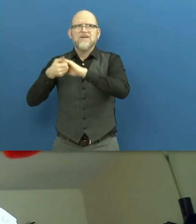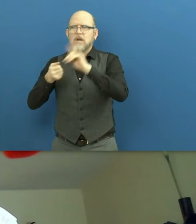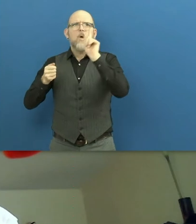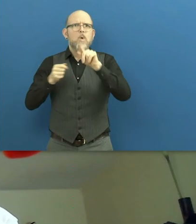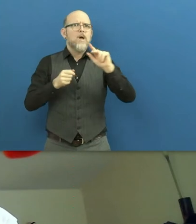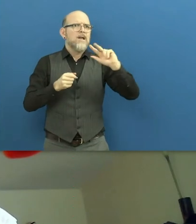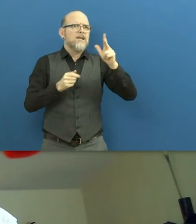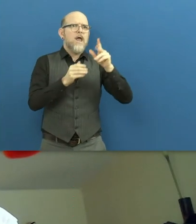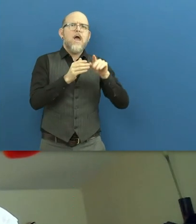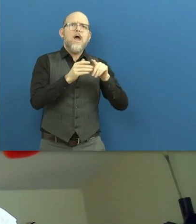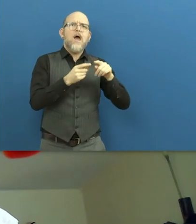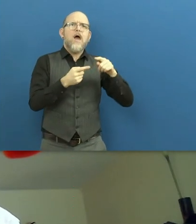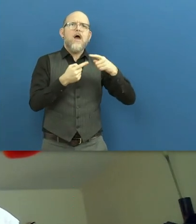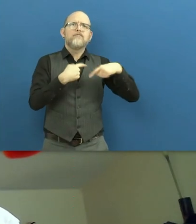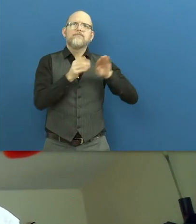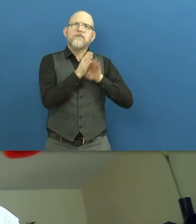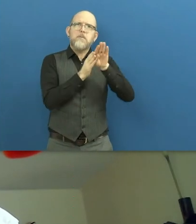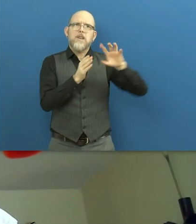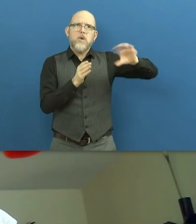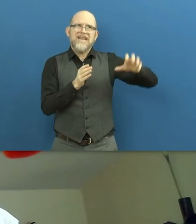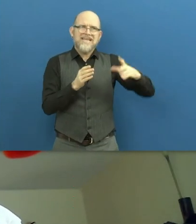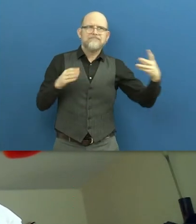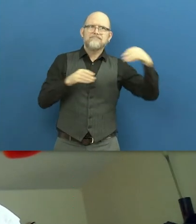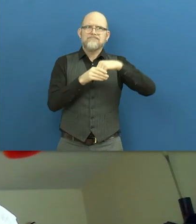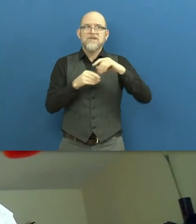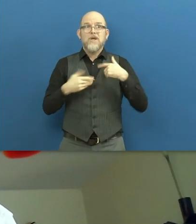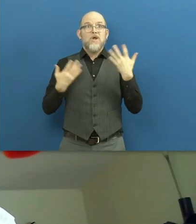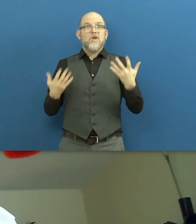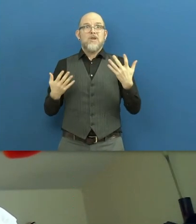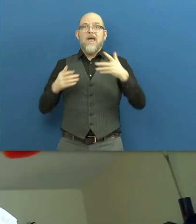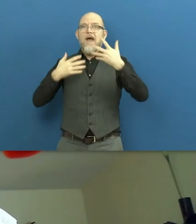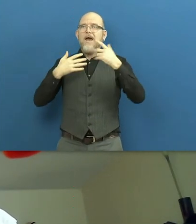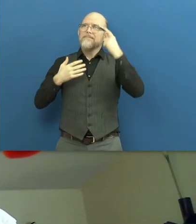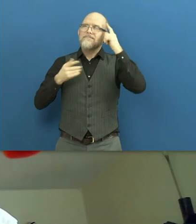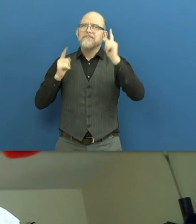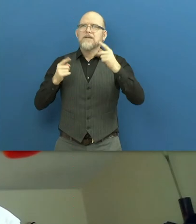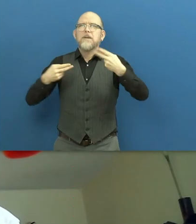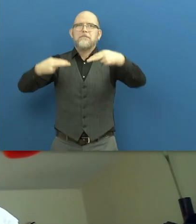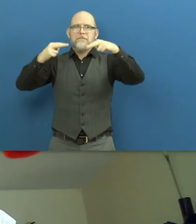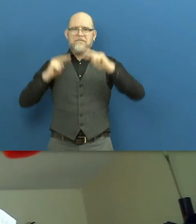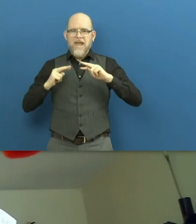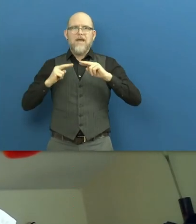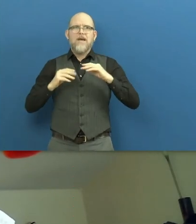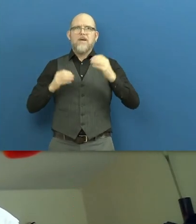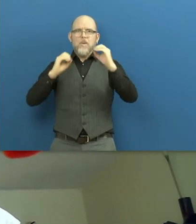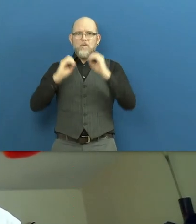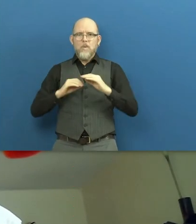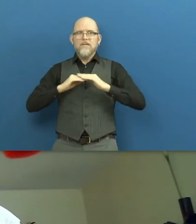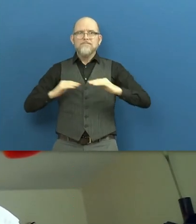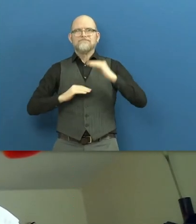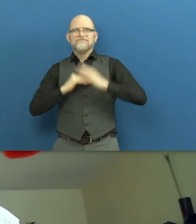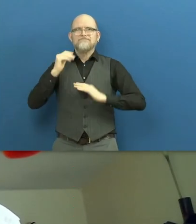other development partners, especially today, on how to build back better after the pandemic.